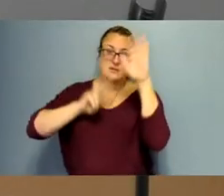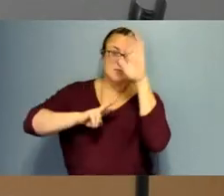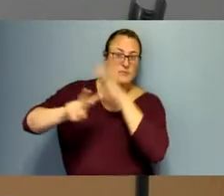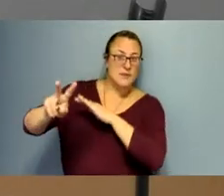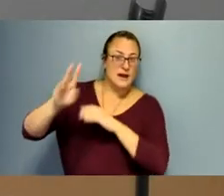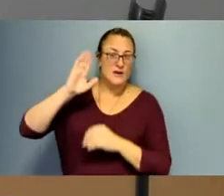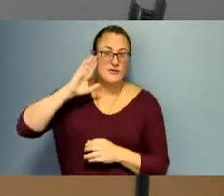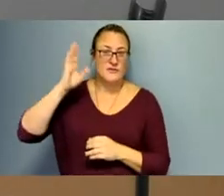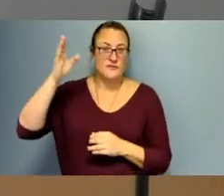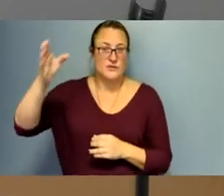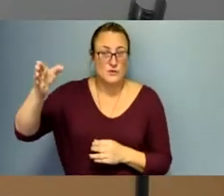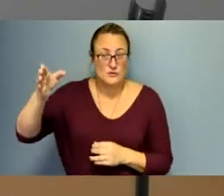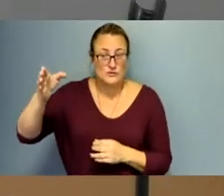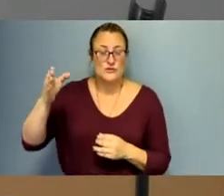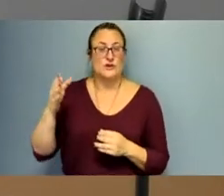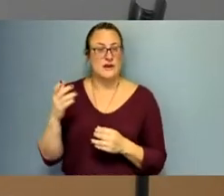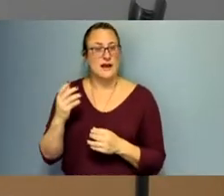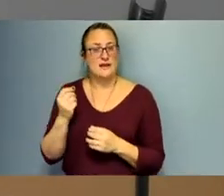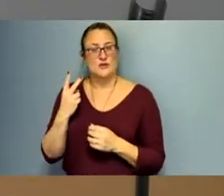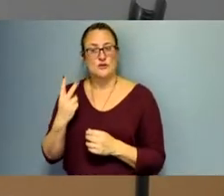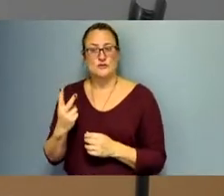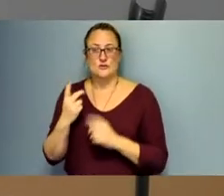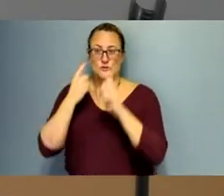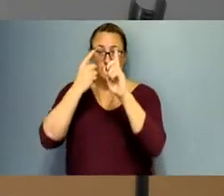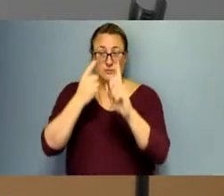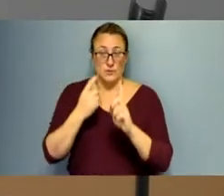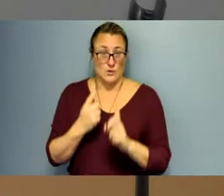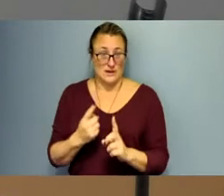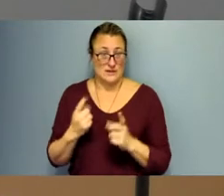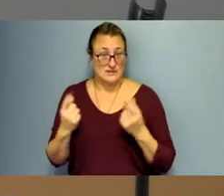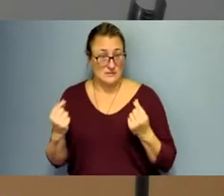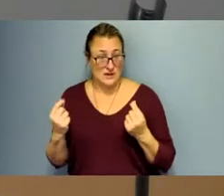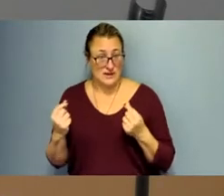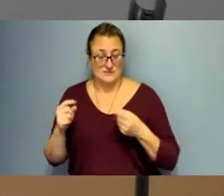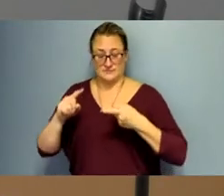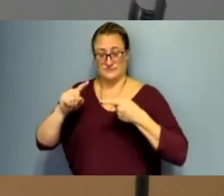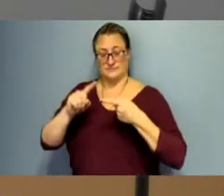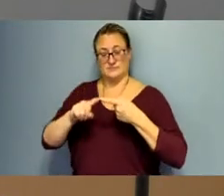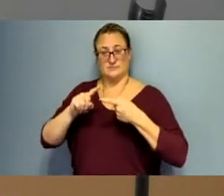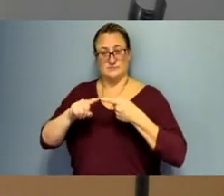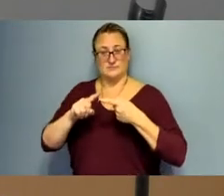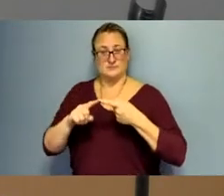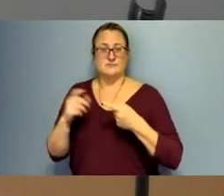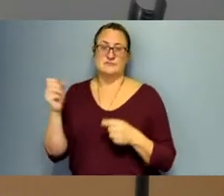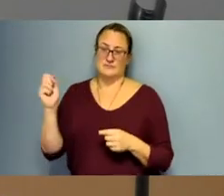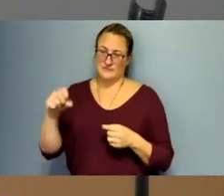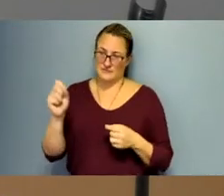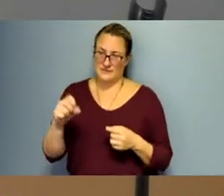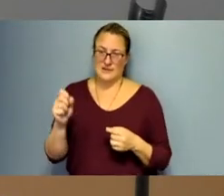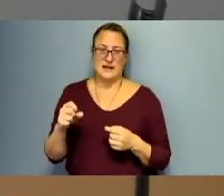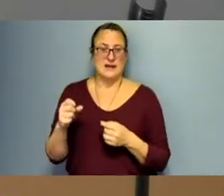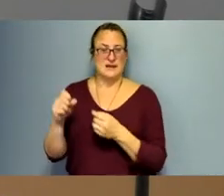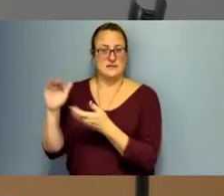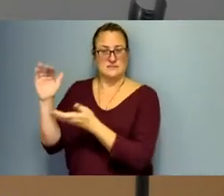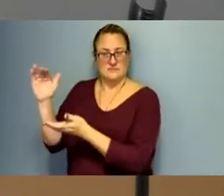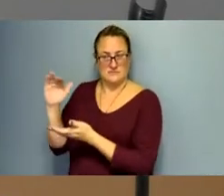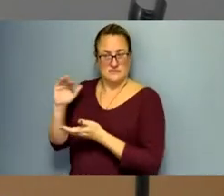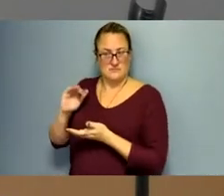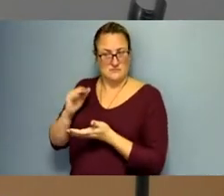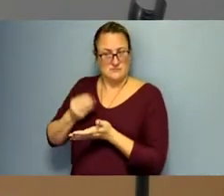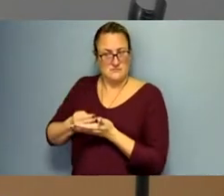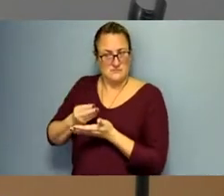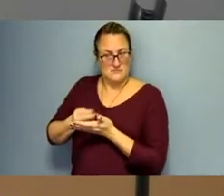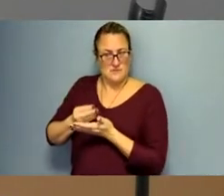resounding messages. One is it's showing that we have responsible stewardship of where we live and